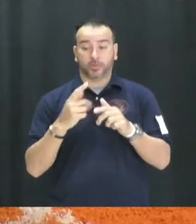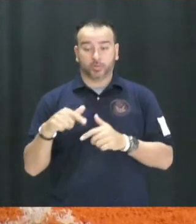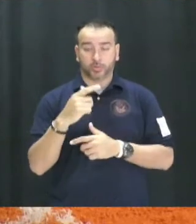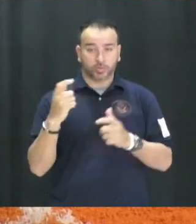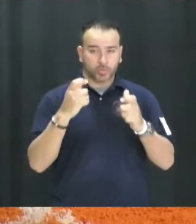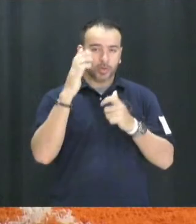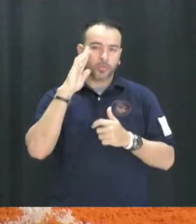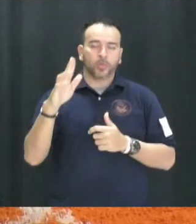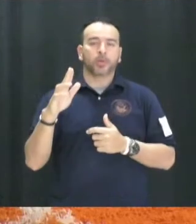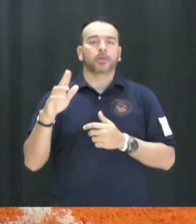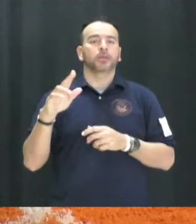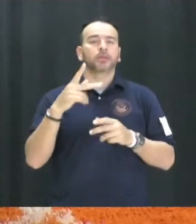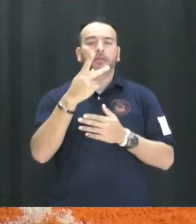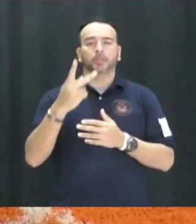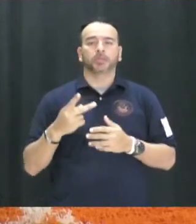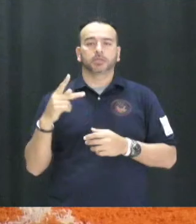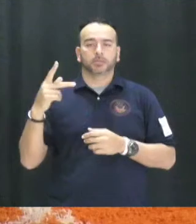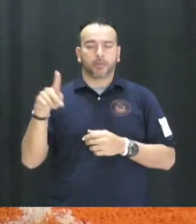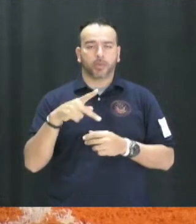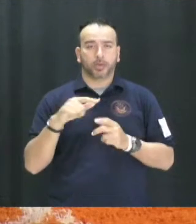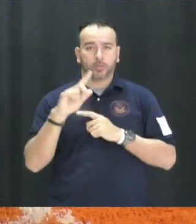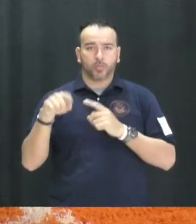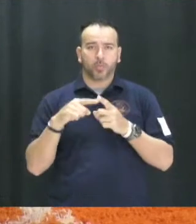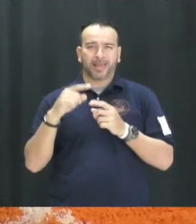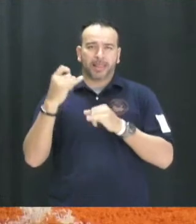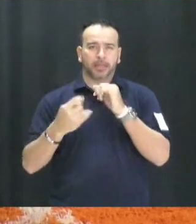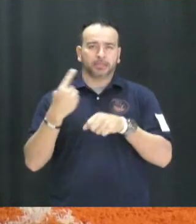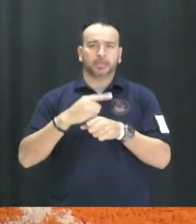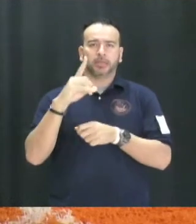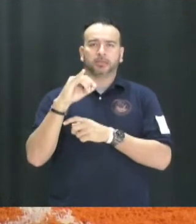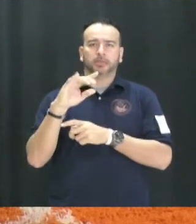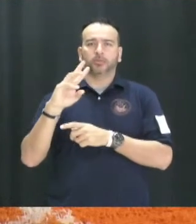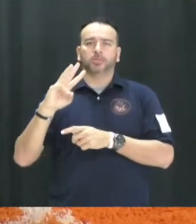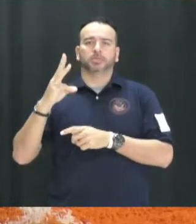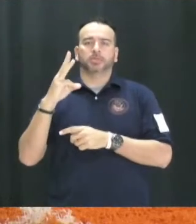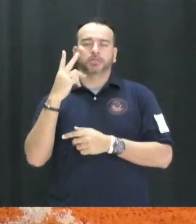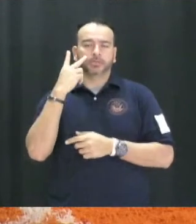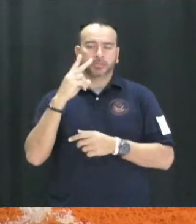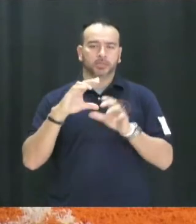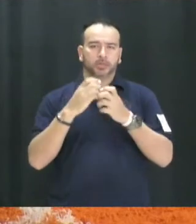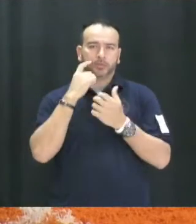The last day for donations is Thursday, December 6th. Please see your club sponsor for additional information.